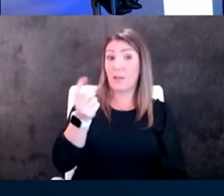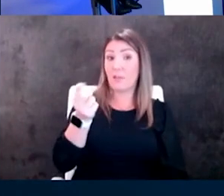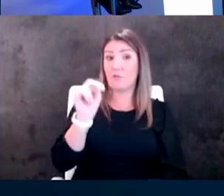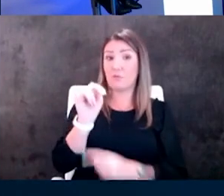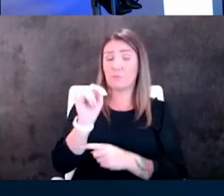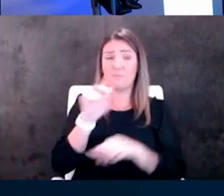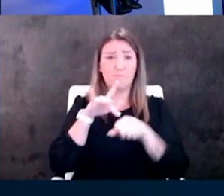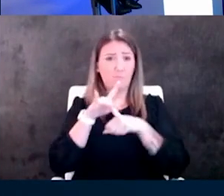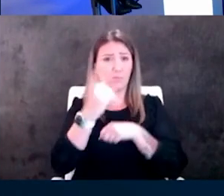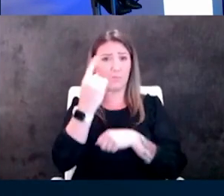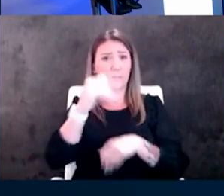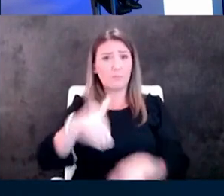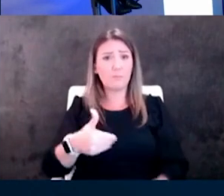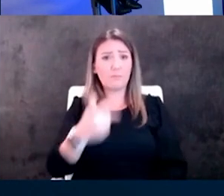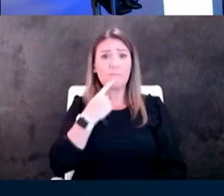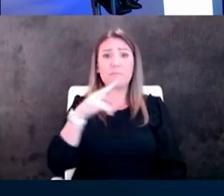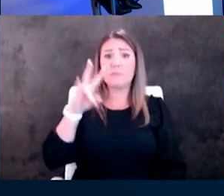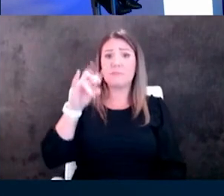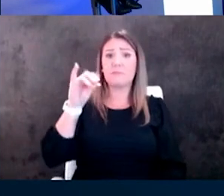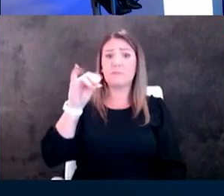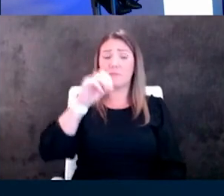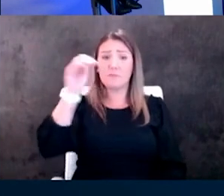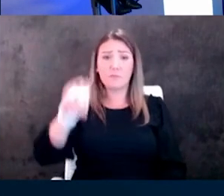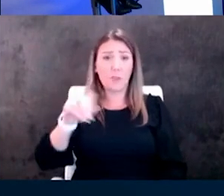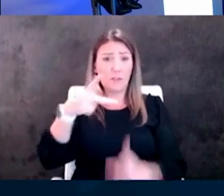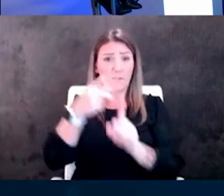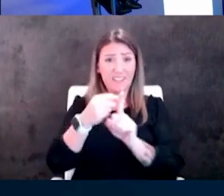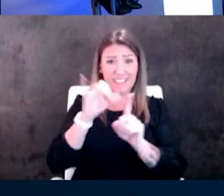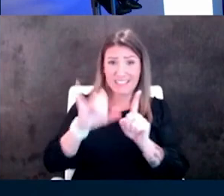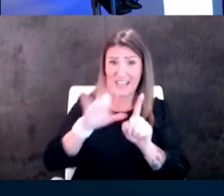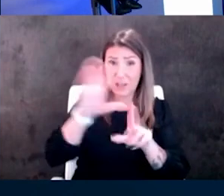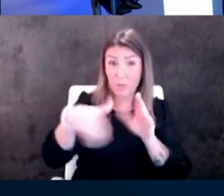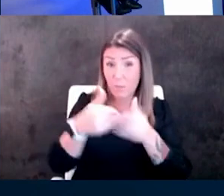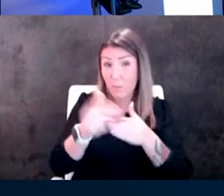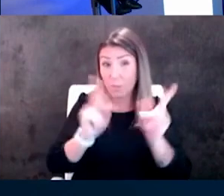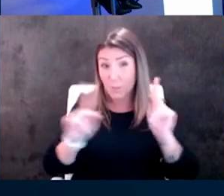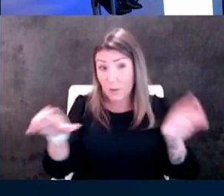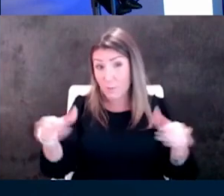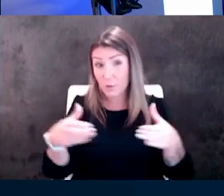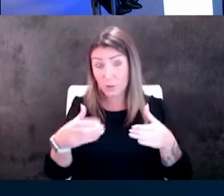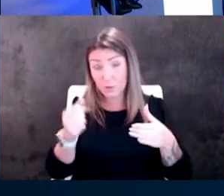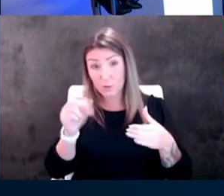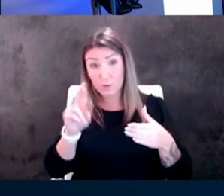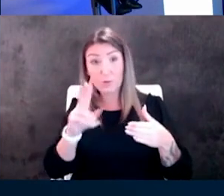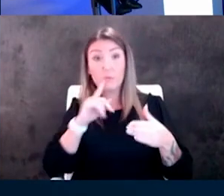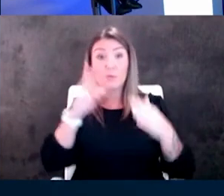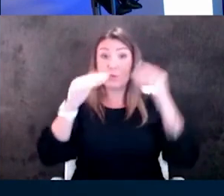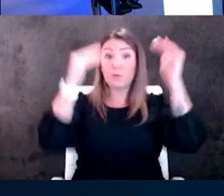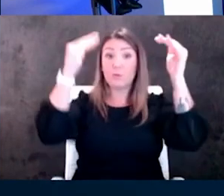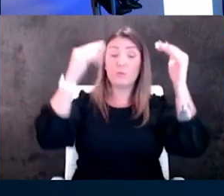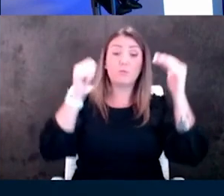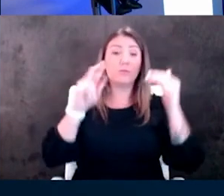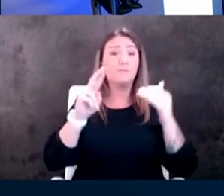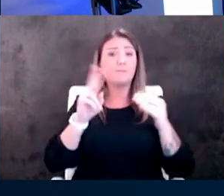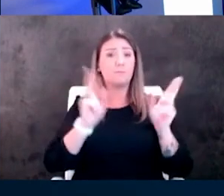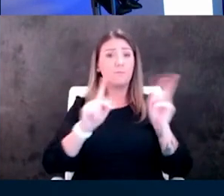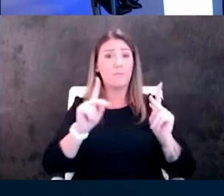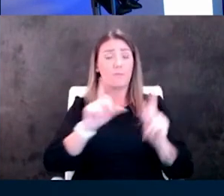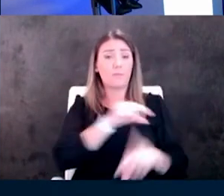said 70 vaccinated is that the entire population adults or those who are eligible